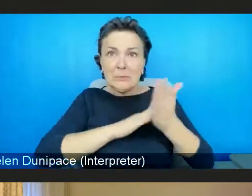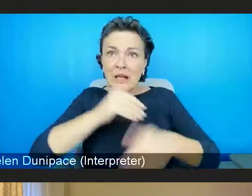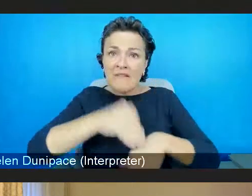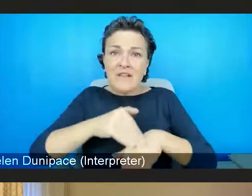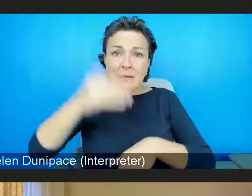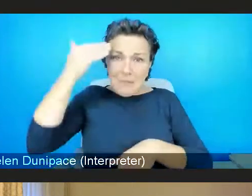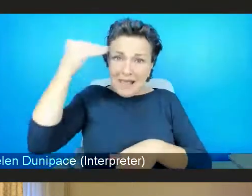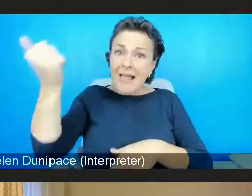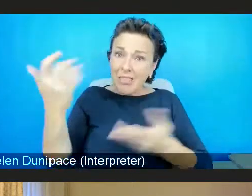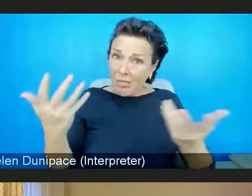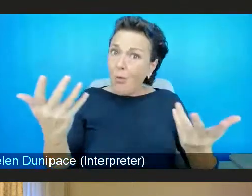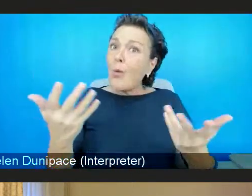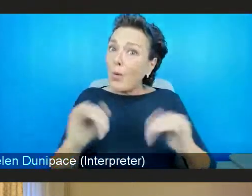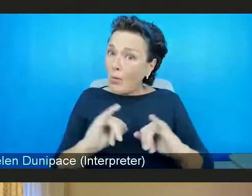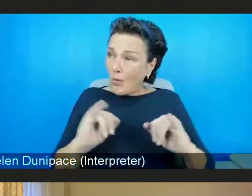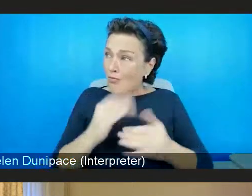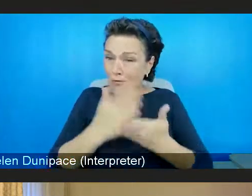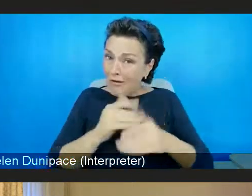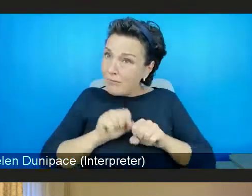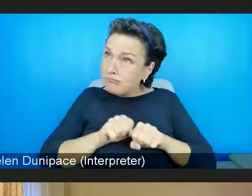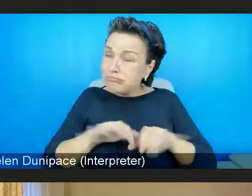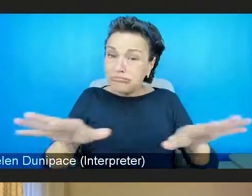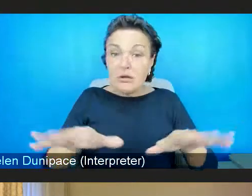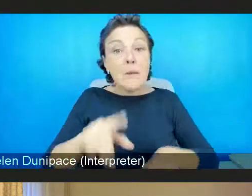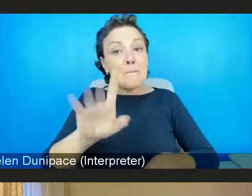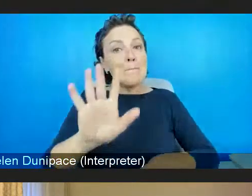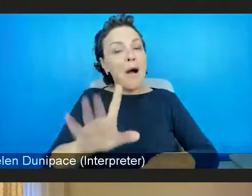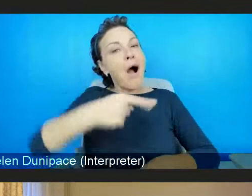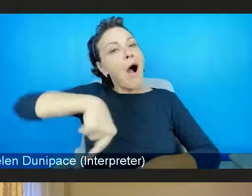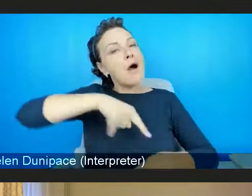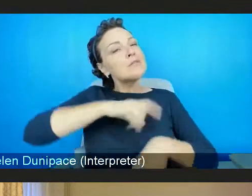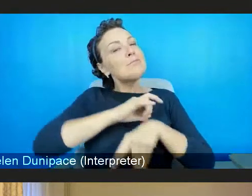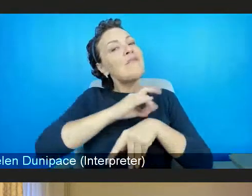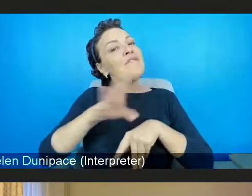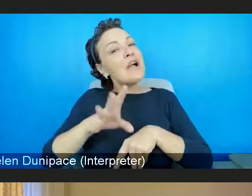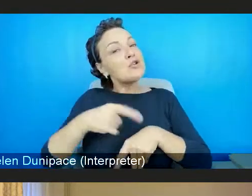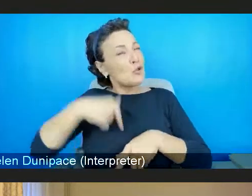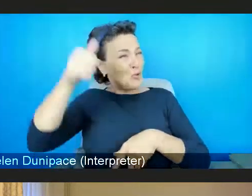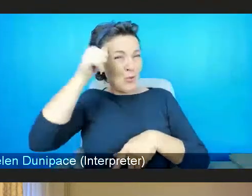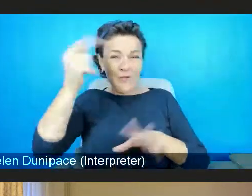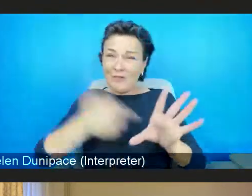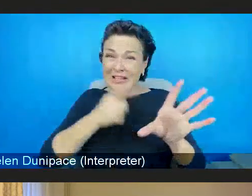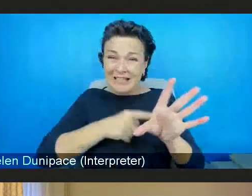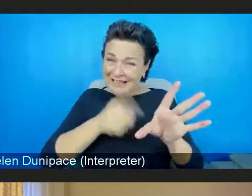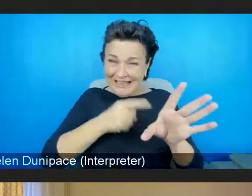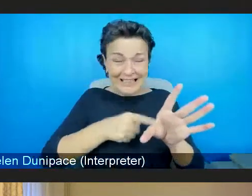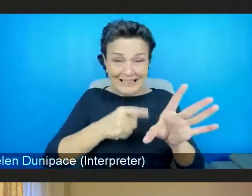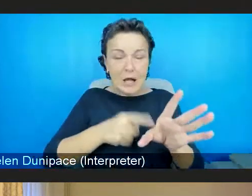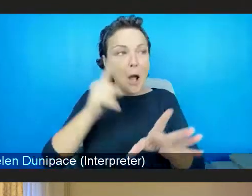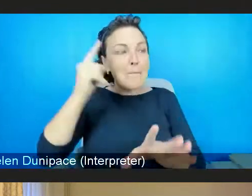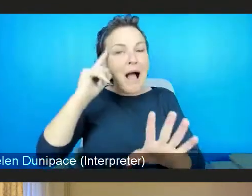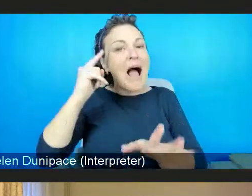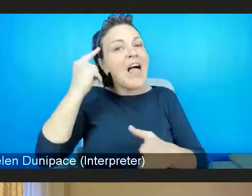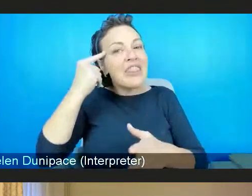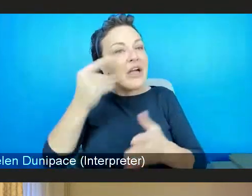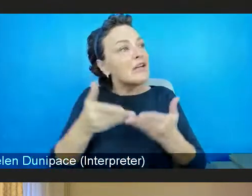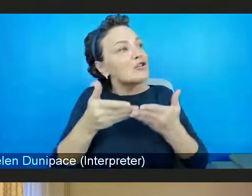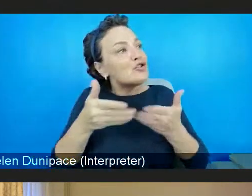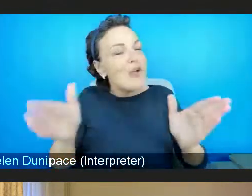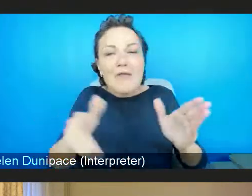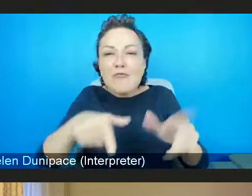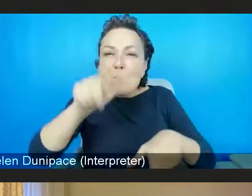worked in mental health for a long time know that. But I think there has been an awakening to the fact that